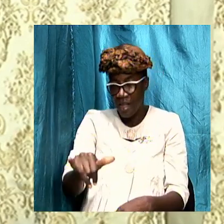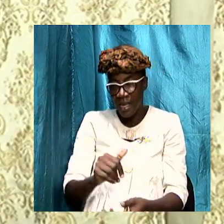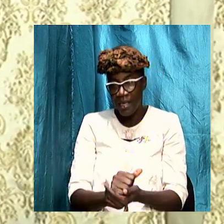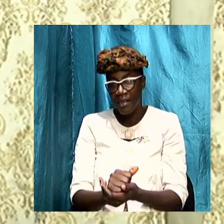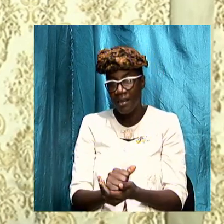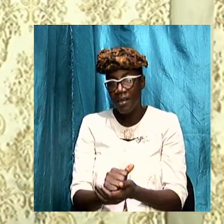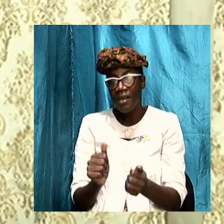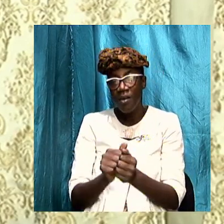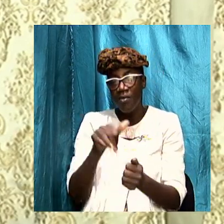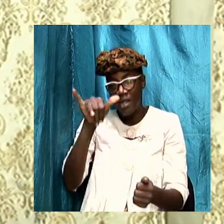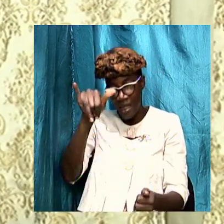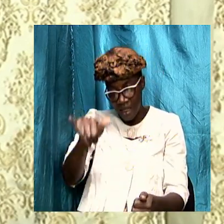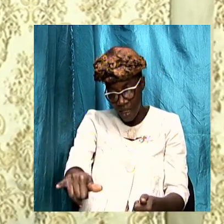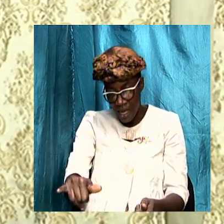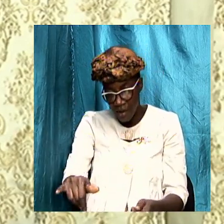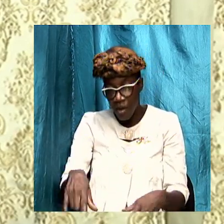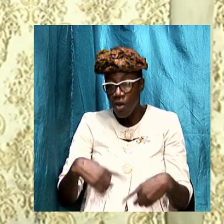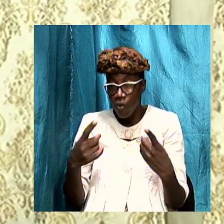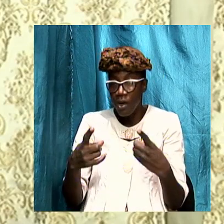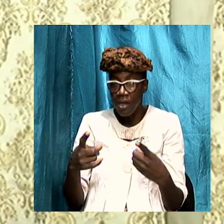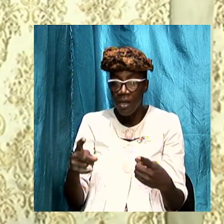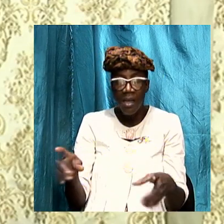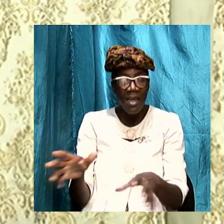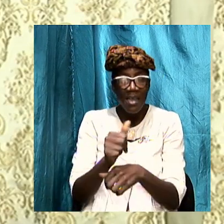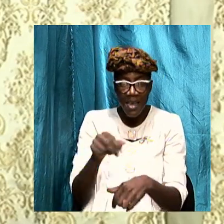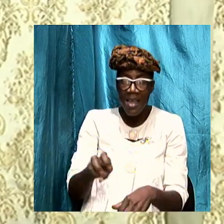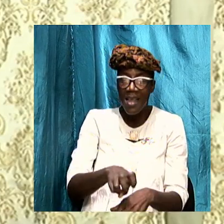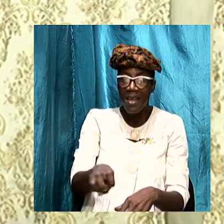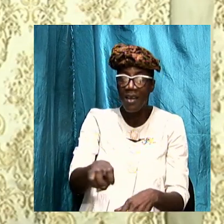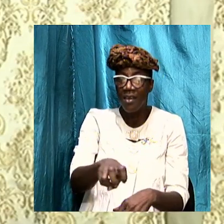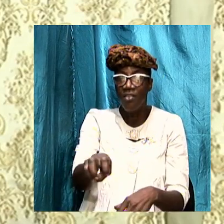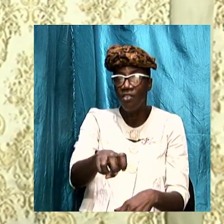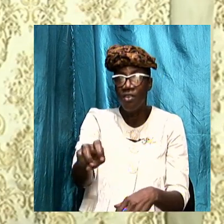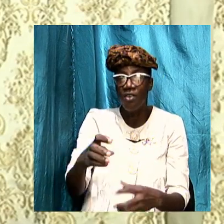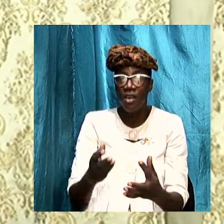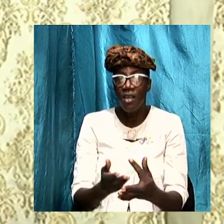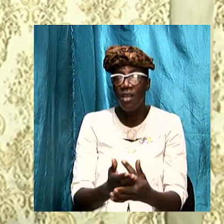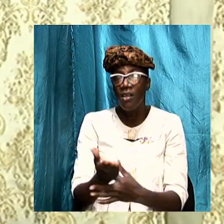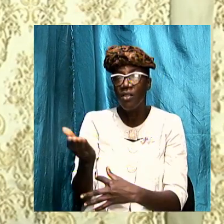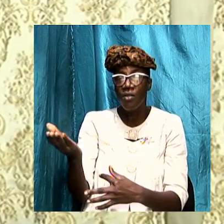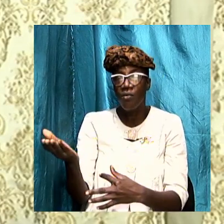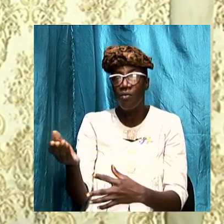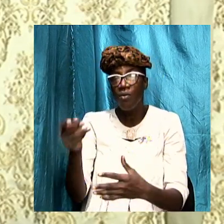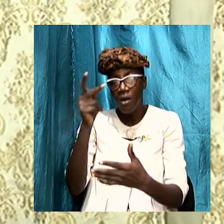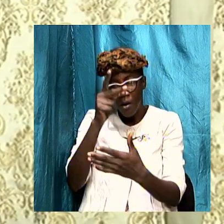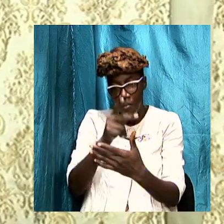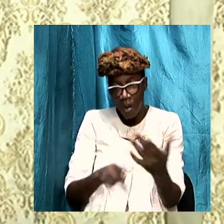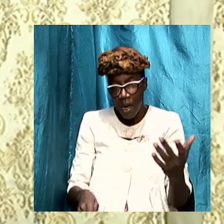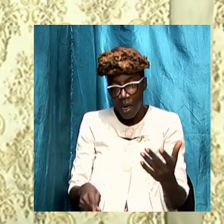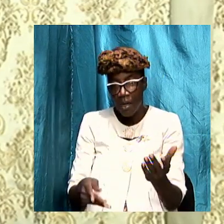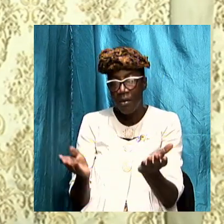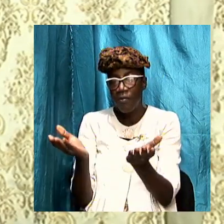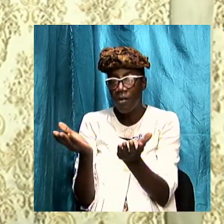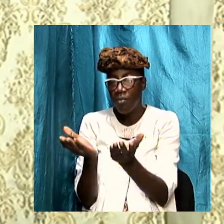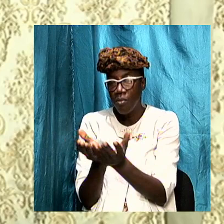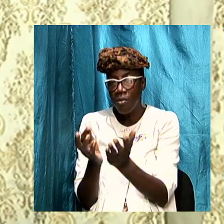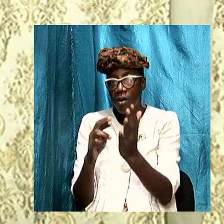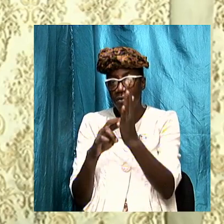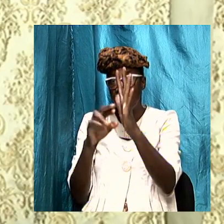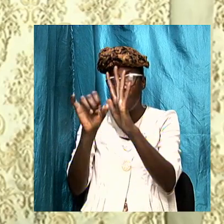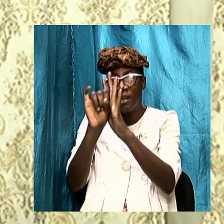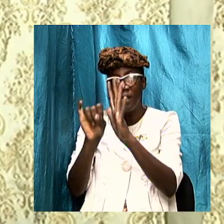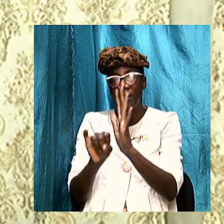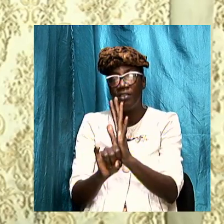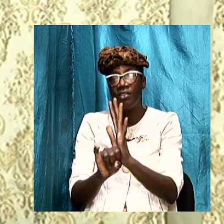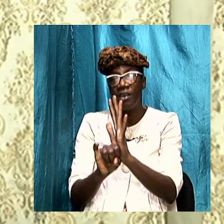that we are going to take a journey through aspects of the book of revelation